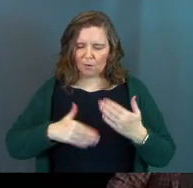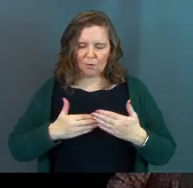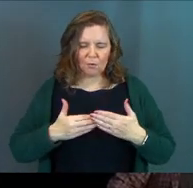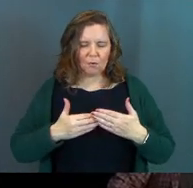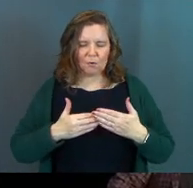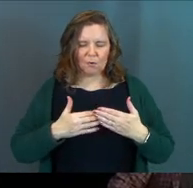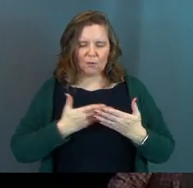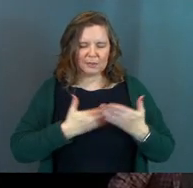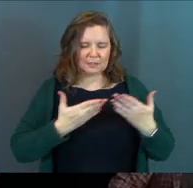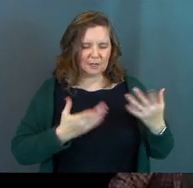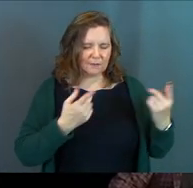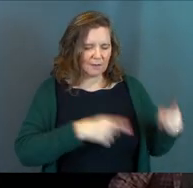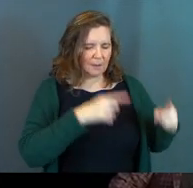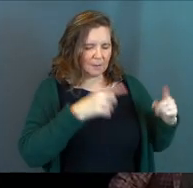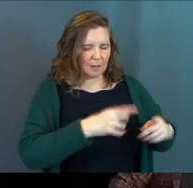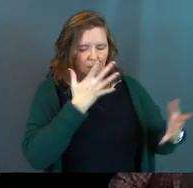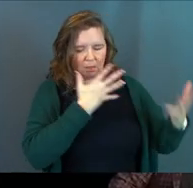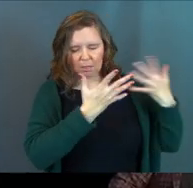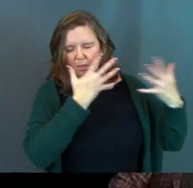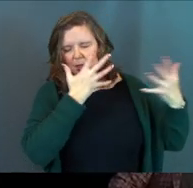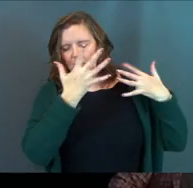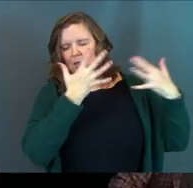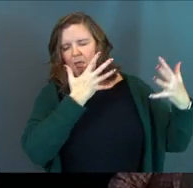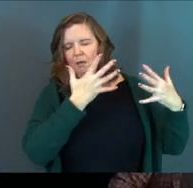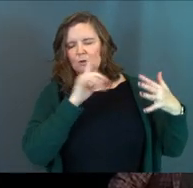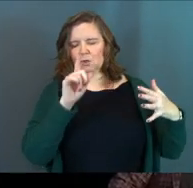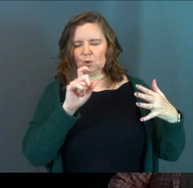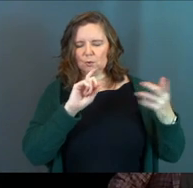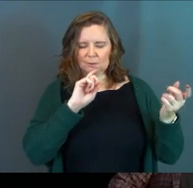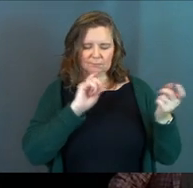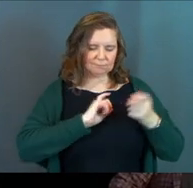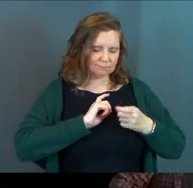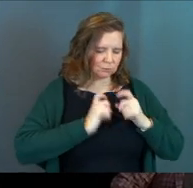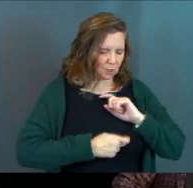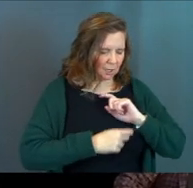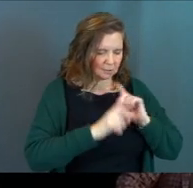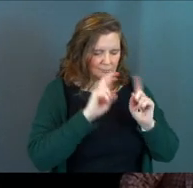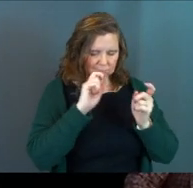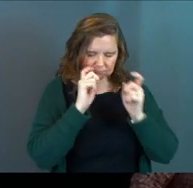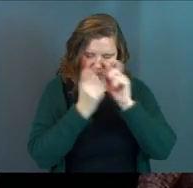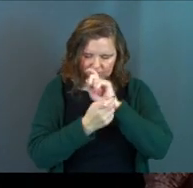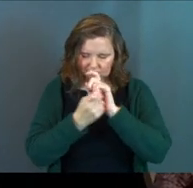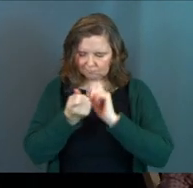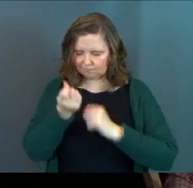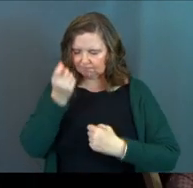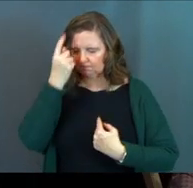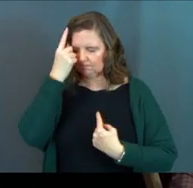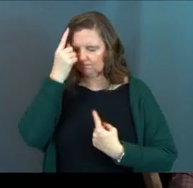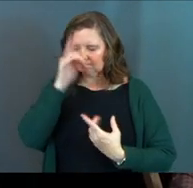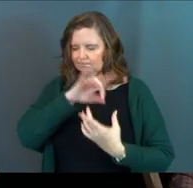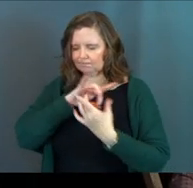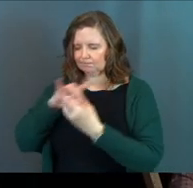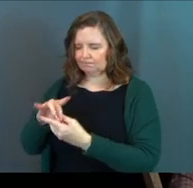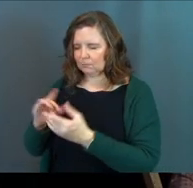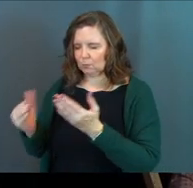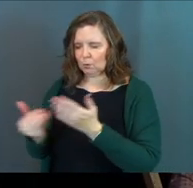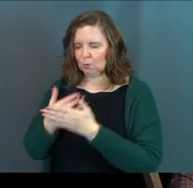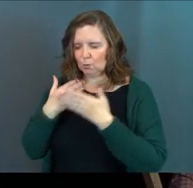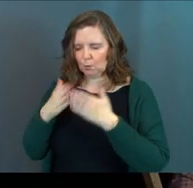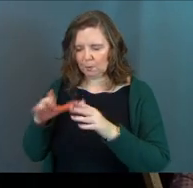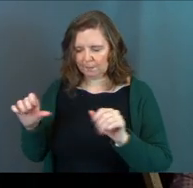the stuff going on, you can change our hearts and you can help us understand Jesus in a whole new way.